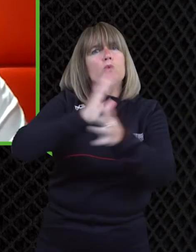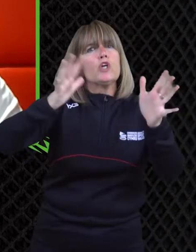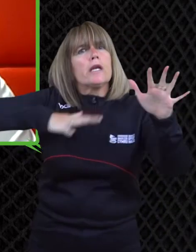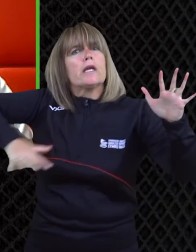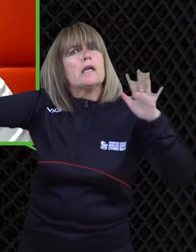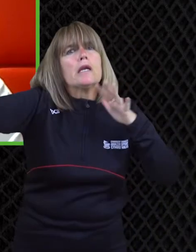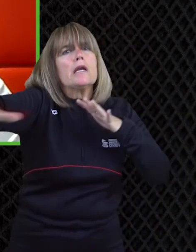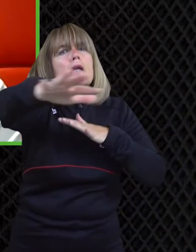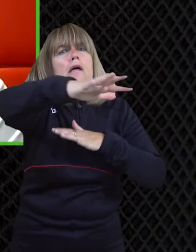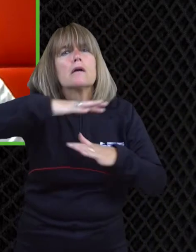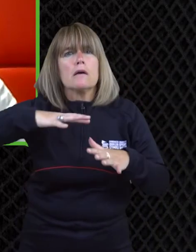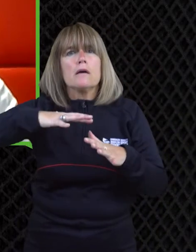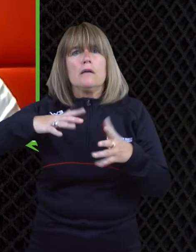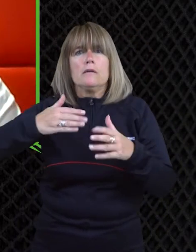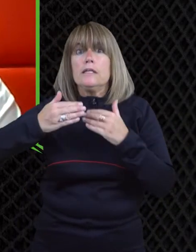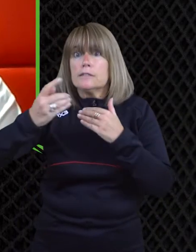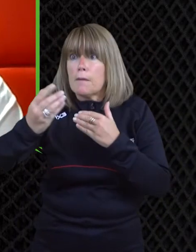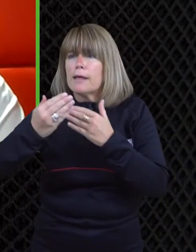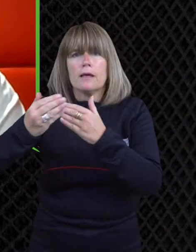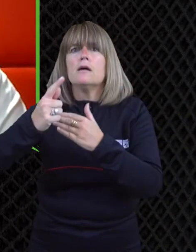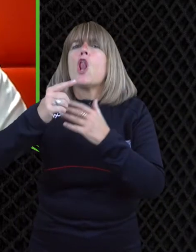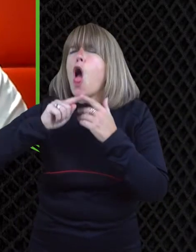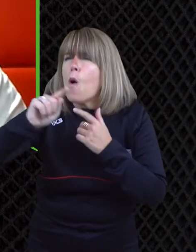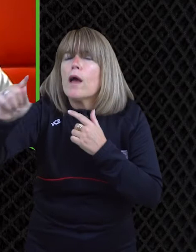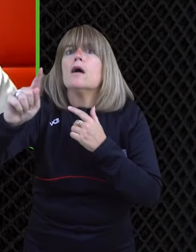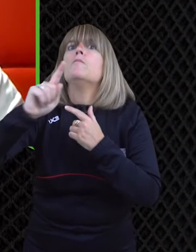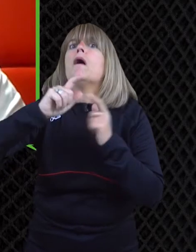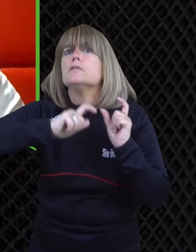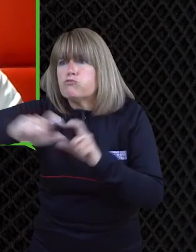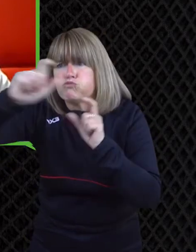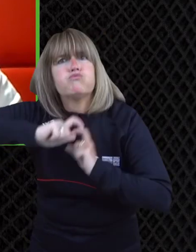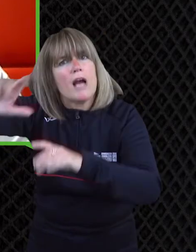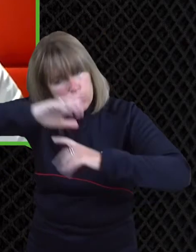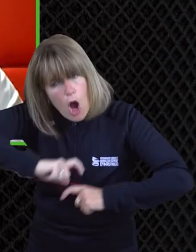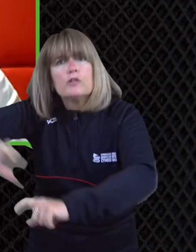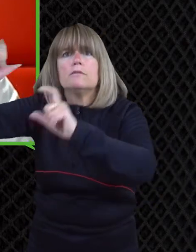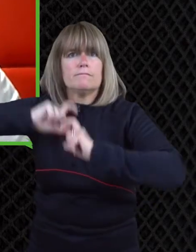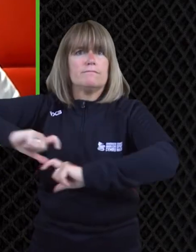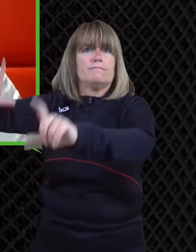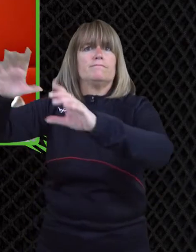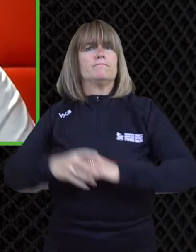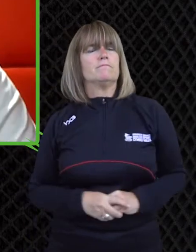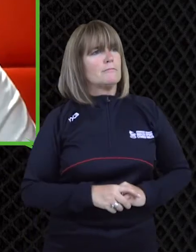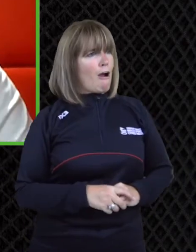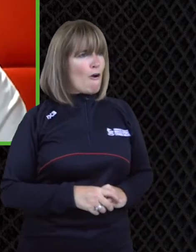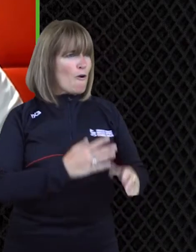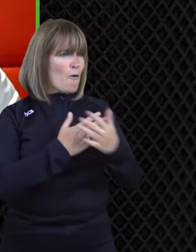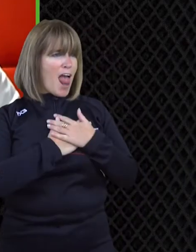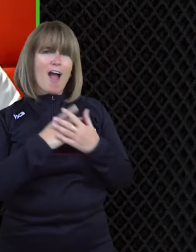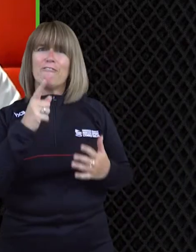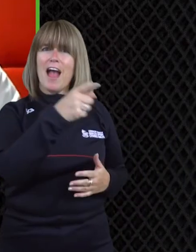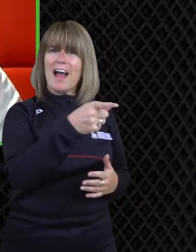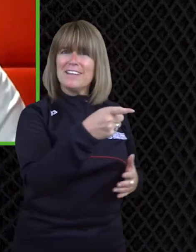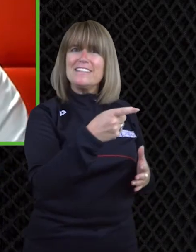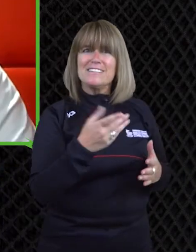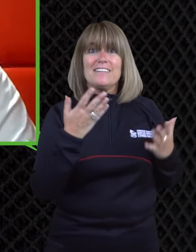and that's very important um obviously it's very hard to change society all in one go but you know that's what it means to me and if i can be that a part of